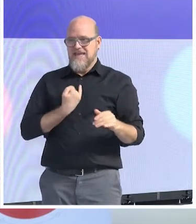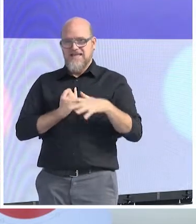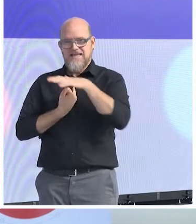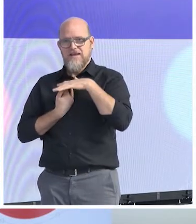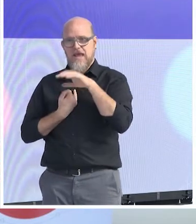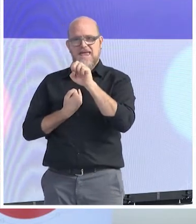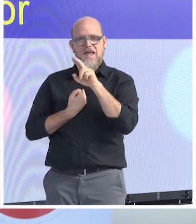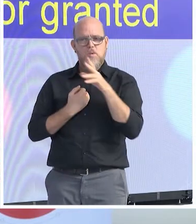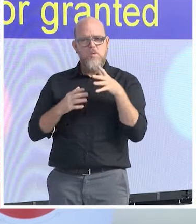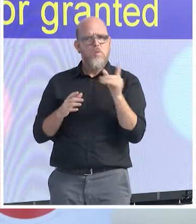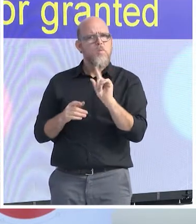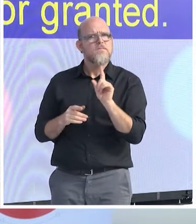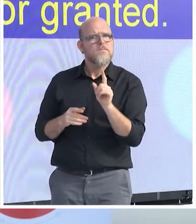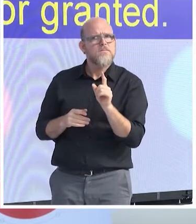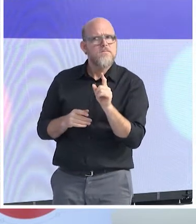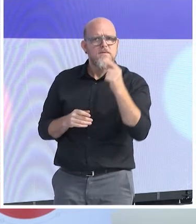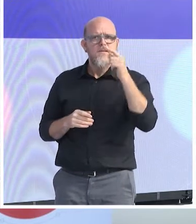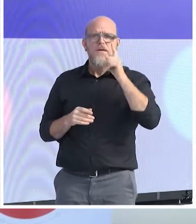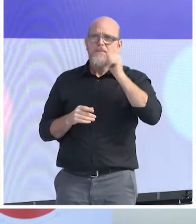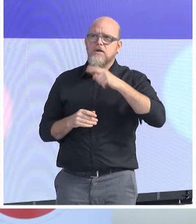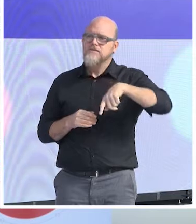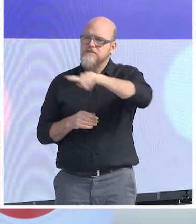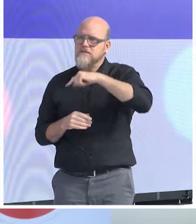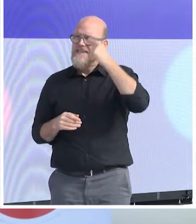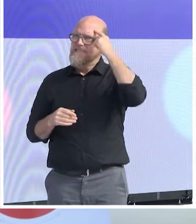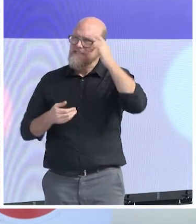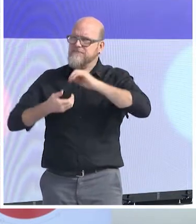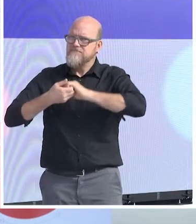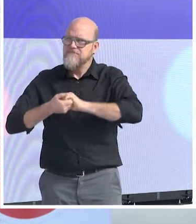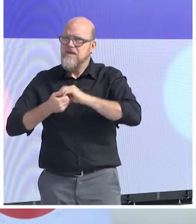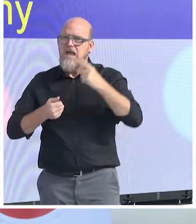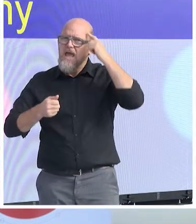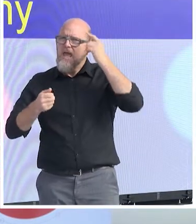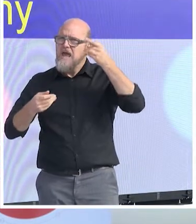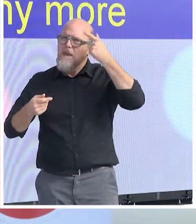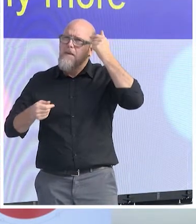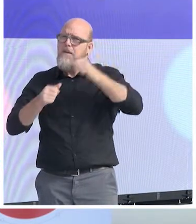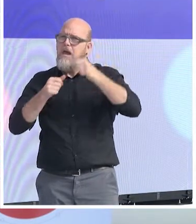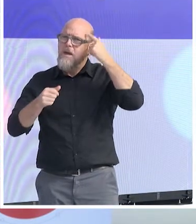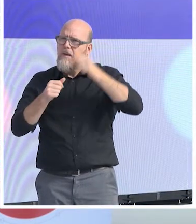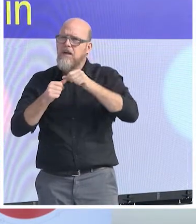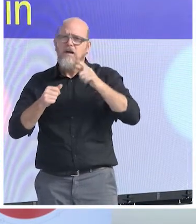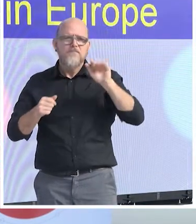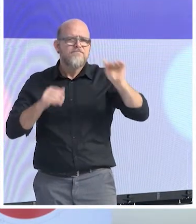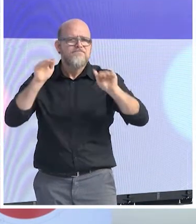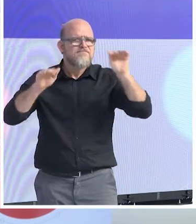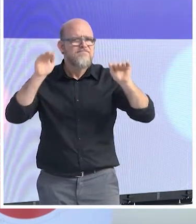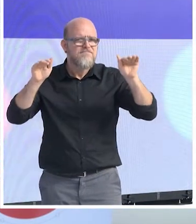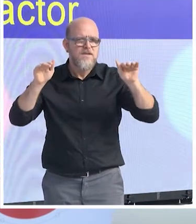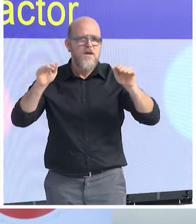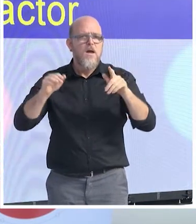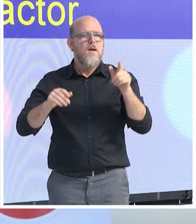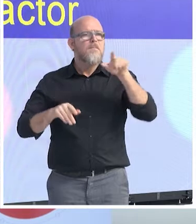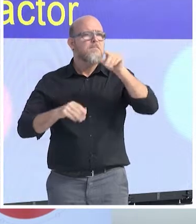also, the fact that you have many more non-Europeans living in Europe these days is also a factor in this. It's very difficult to